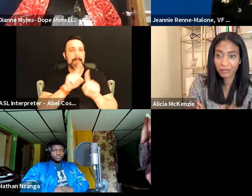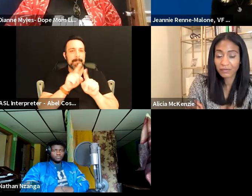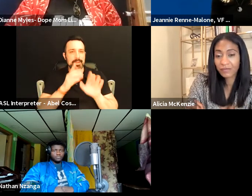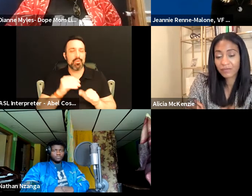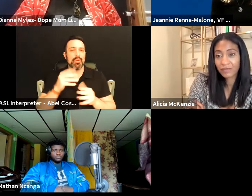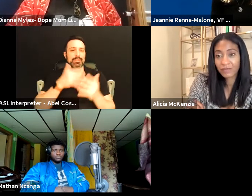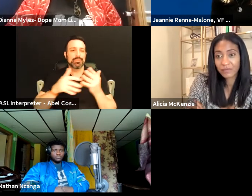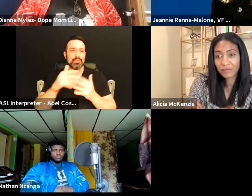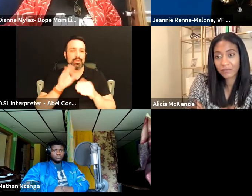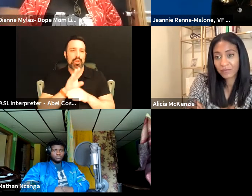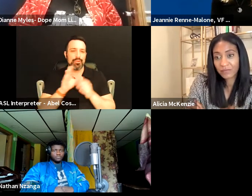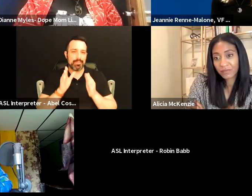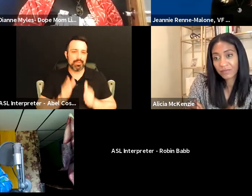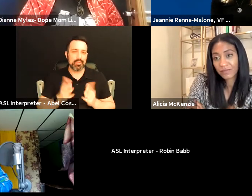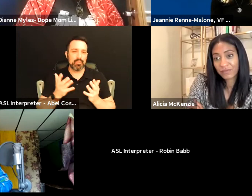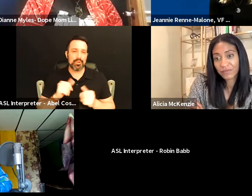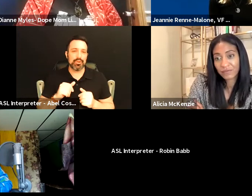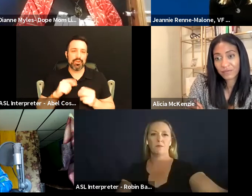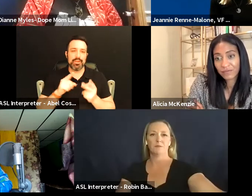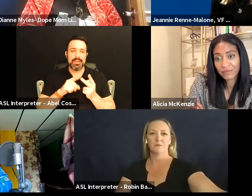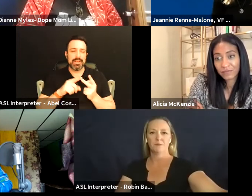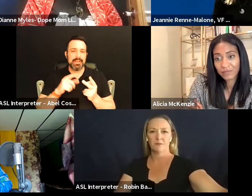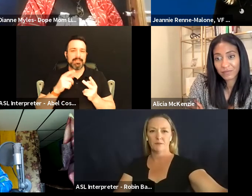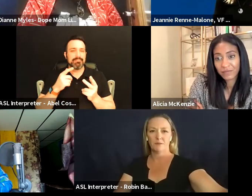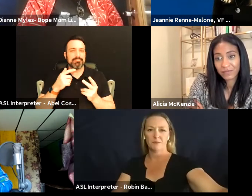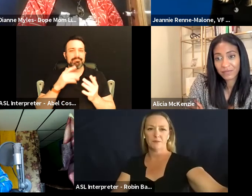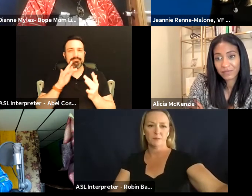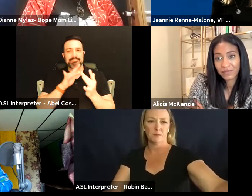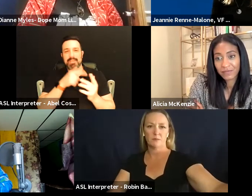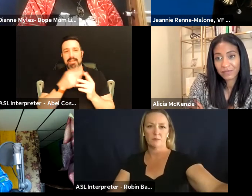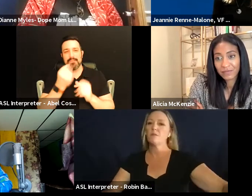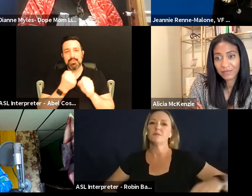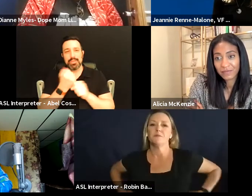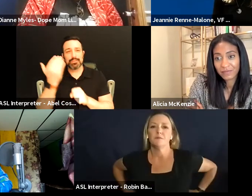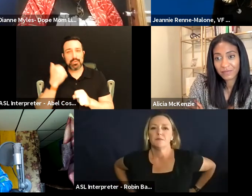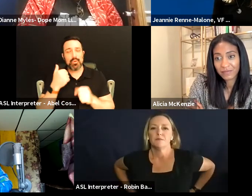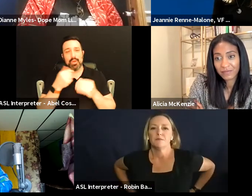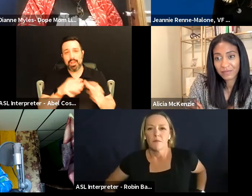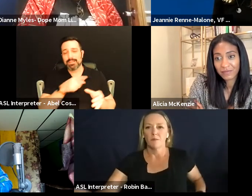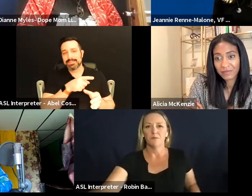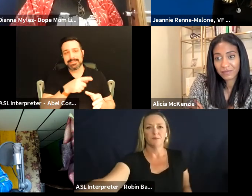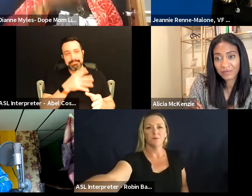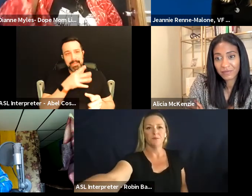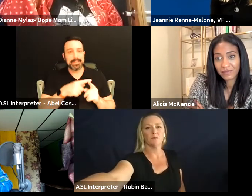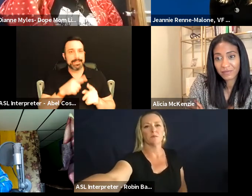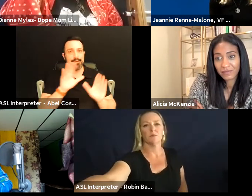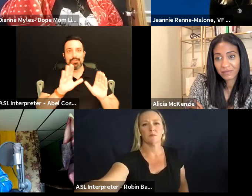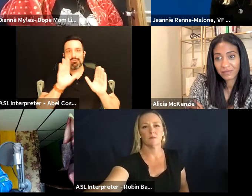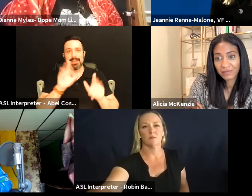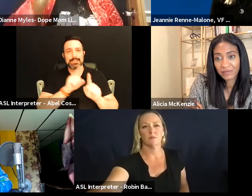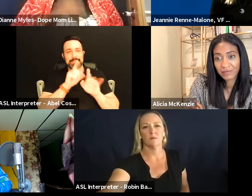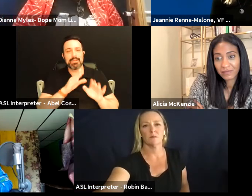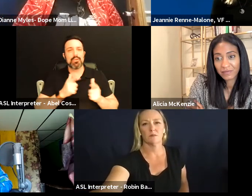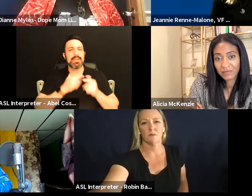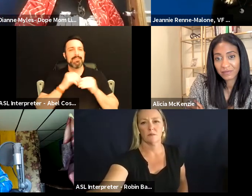and i get choked up because i lost her a couple years ago and she was my my greatest mentor but um we lived in a small